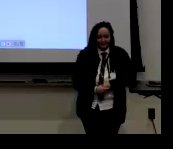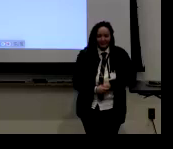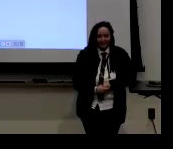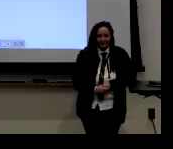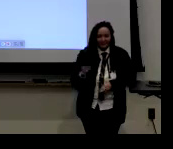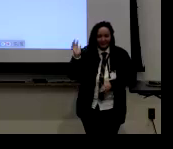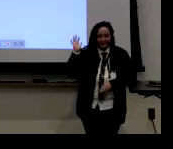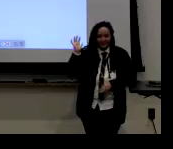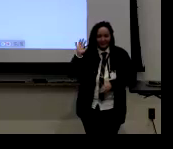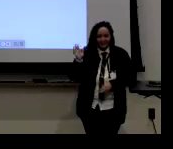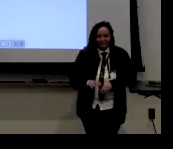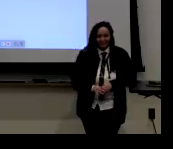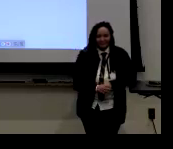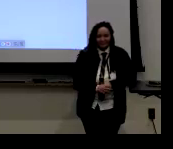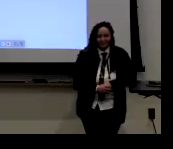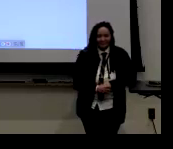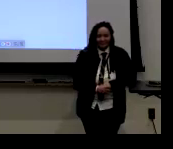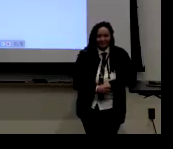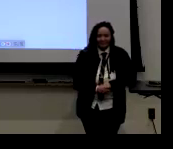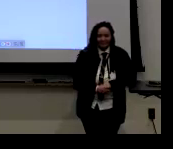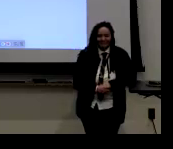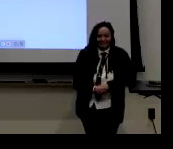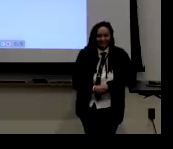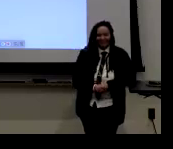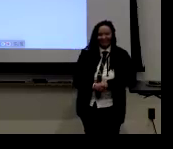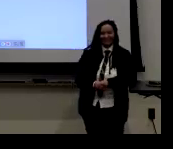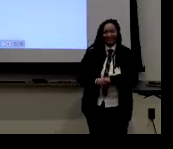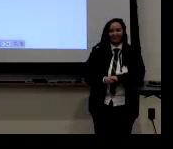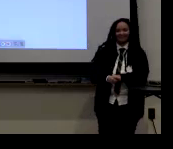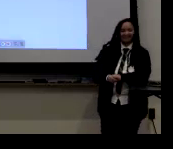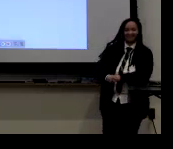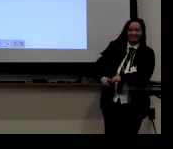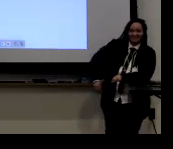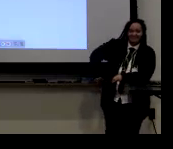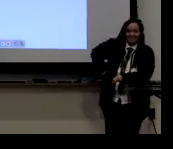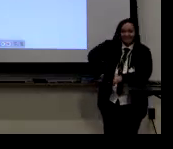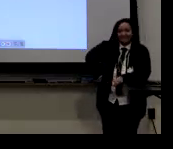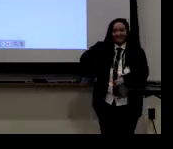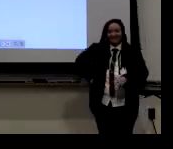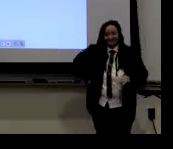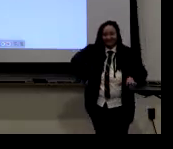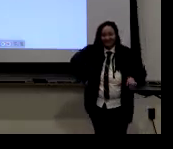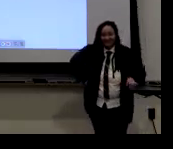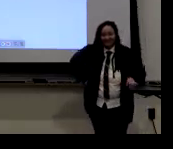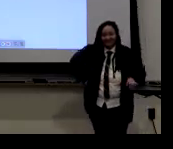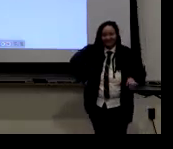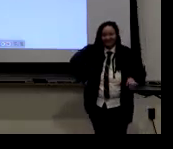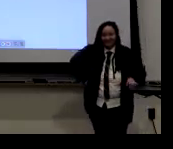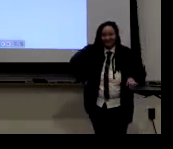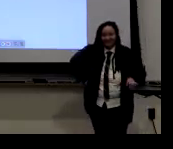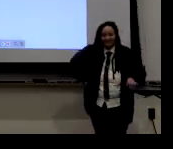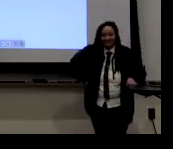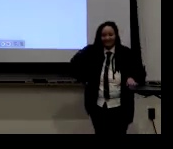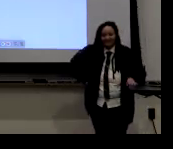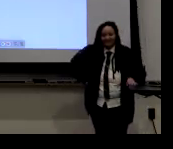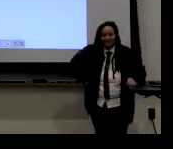says, thank you so much for this great talk, and especially for the references. Would you tell us more about